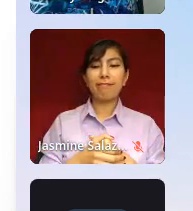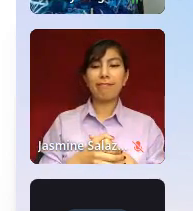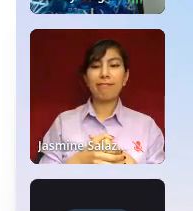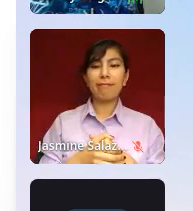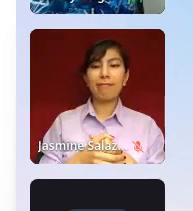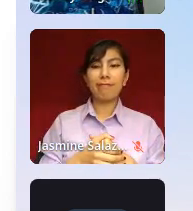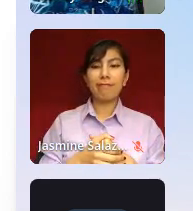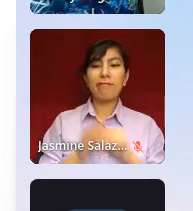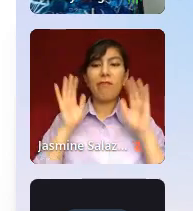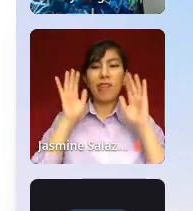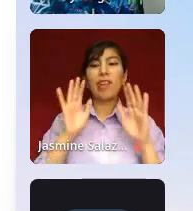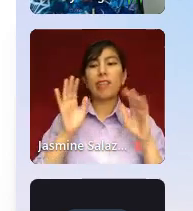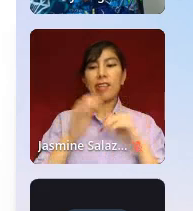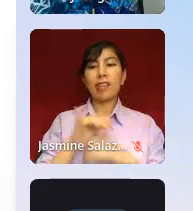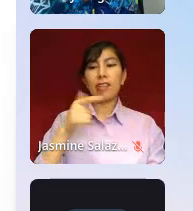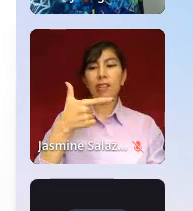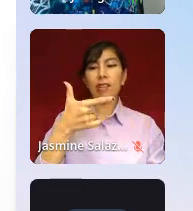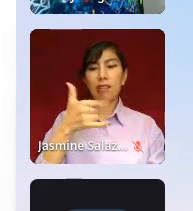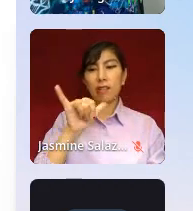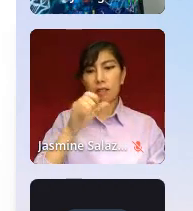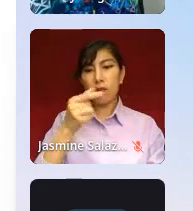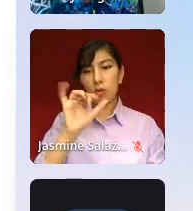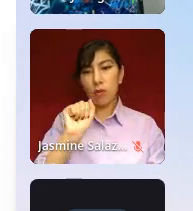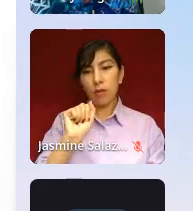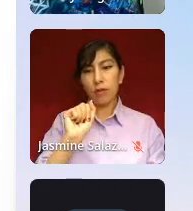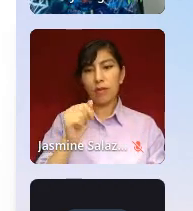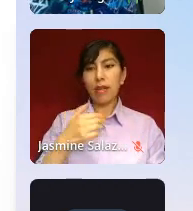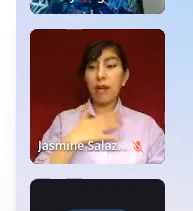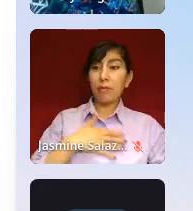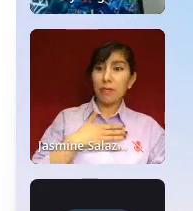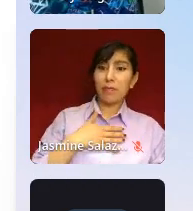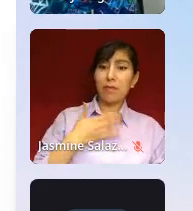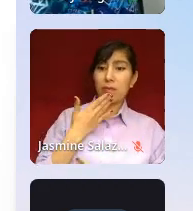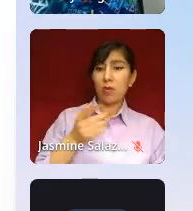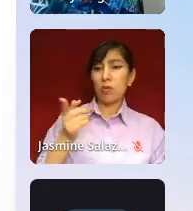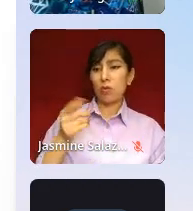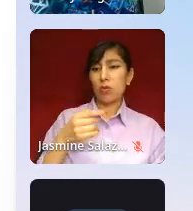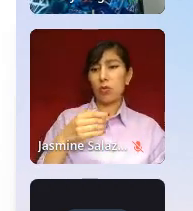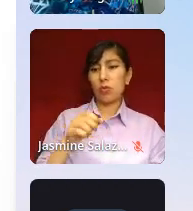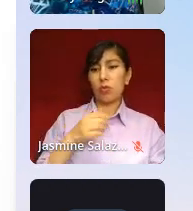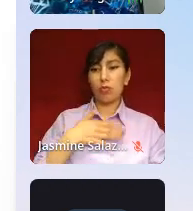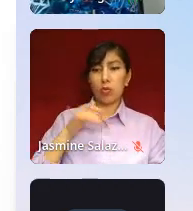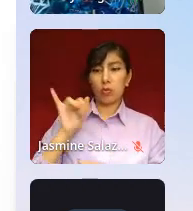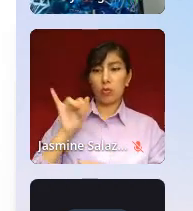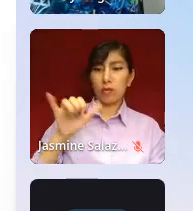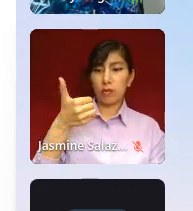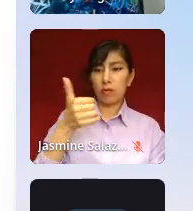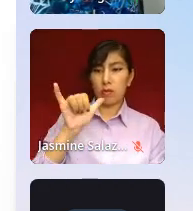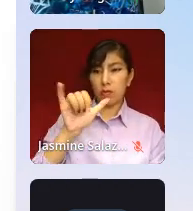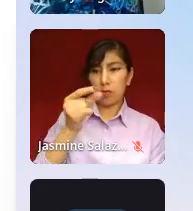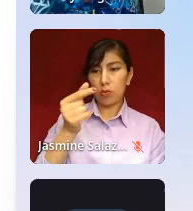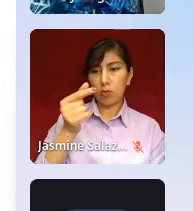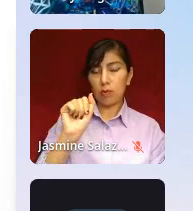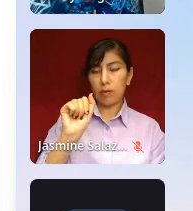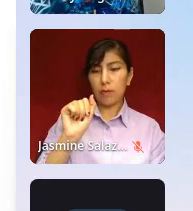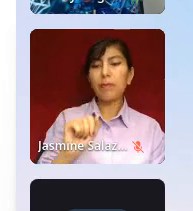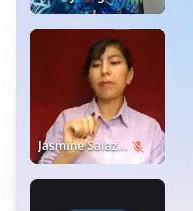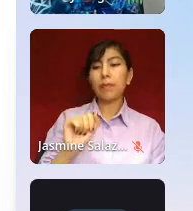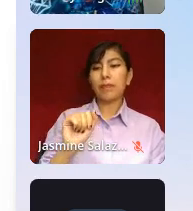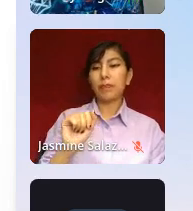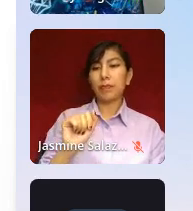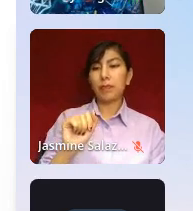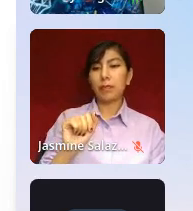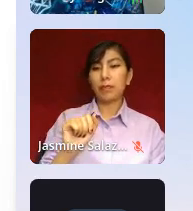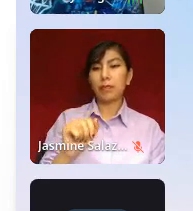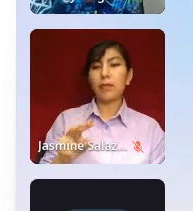Fantastic yoga. Ira, I'm glad you enjoyed it. Yoga was great. Shelby, oh, it was so